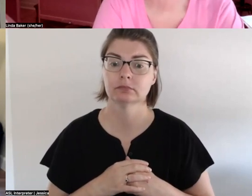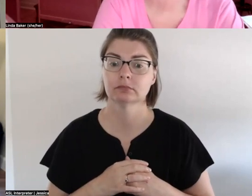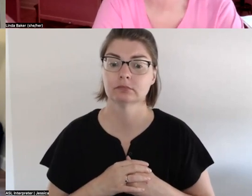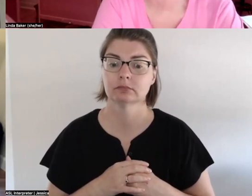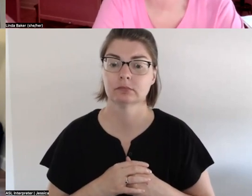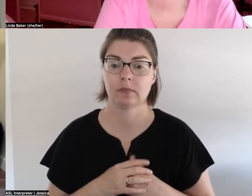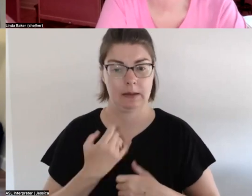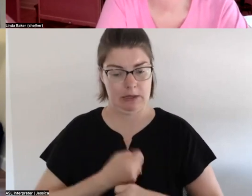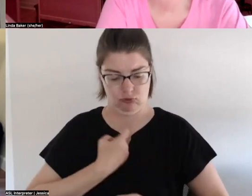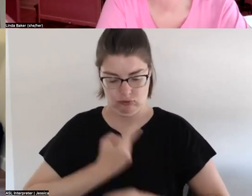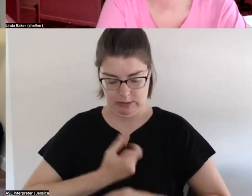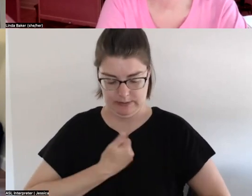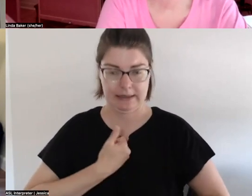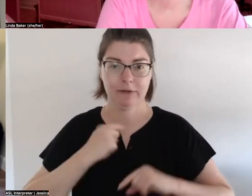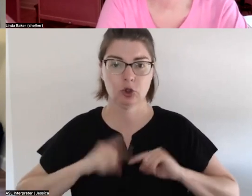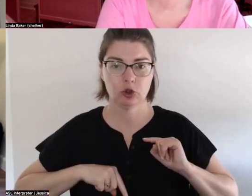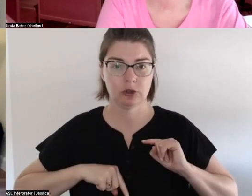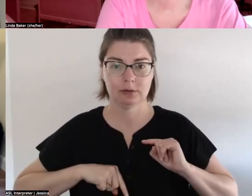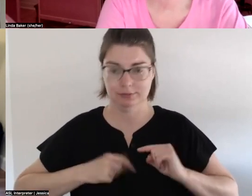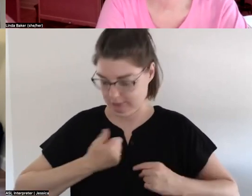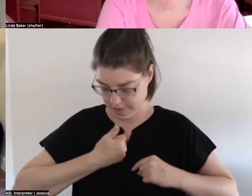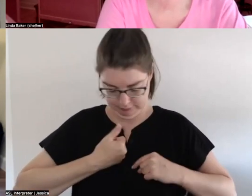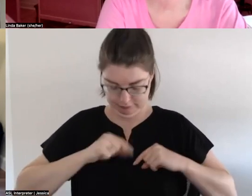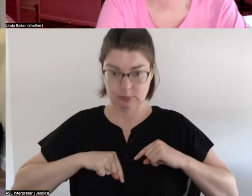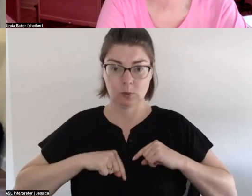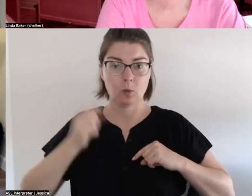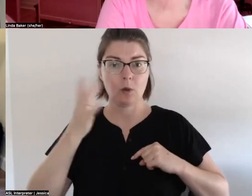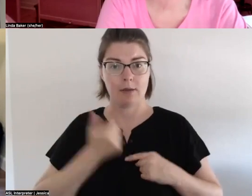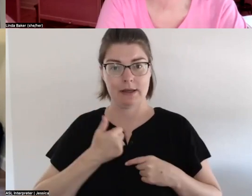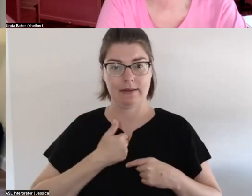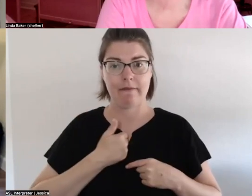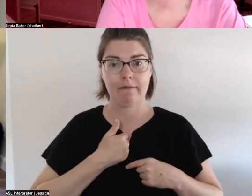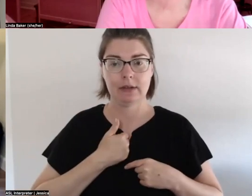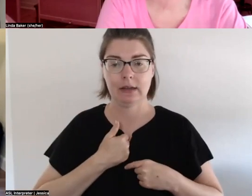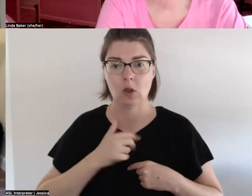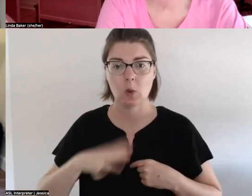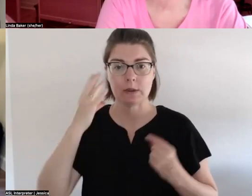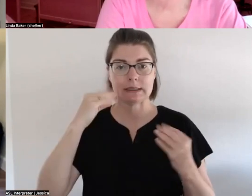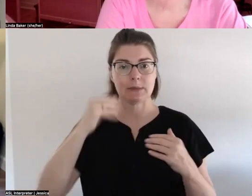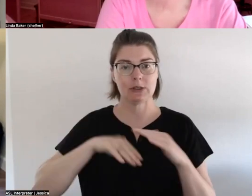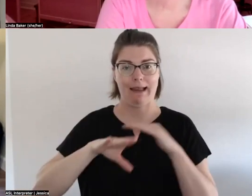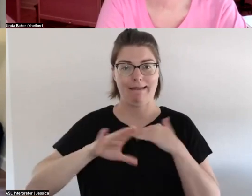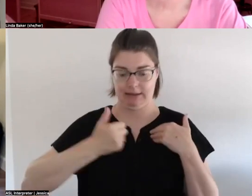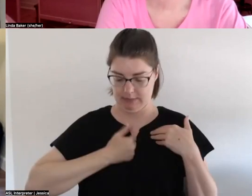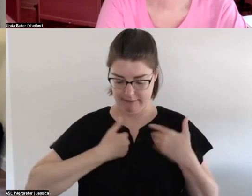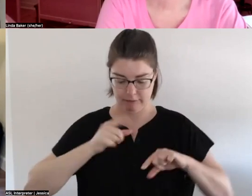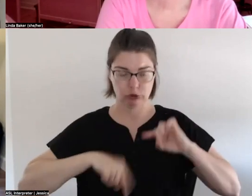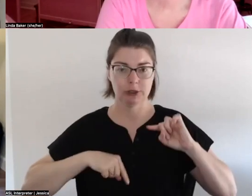it right with myself because i couldn't access um these experiences that i had